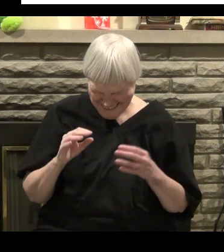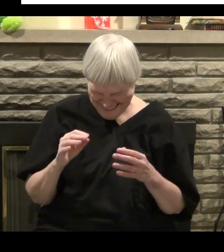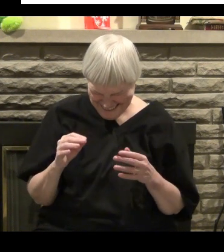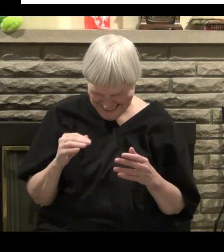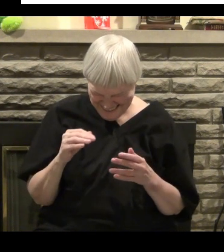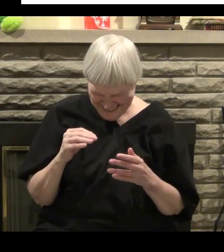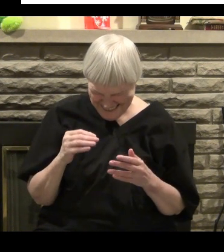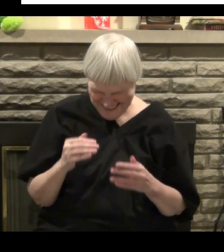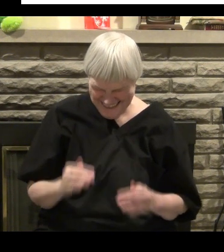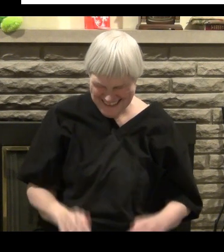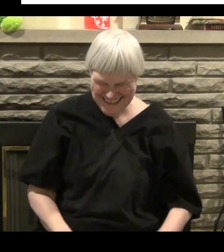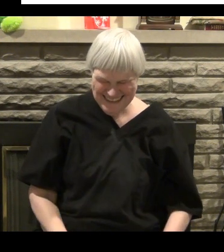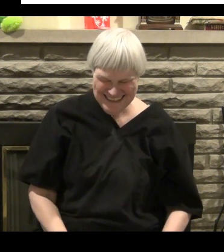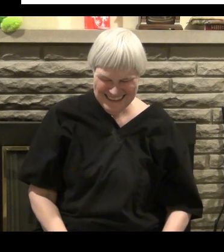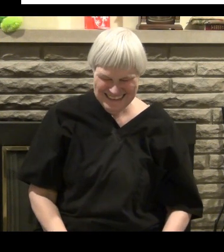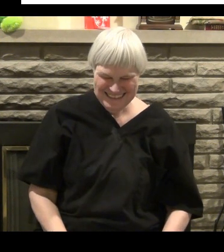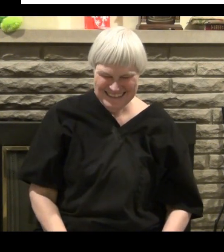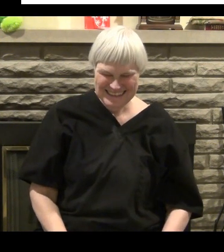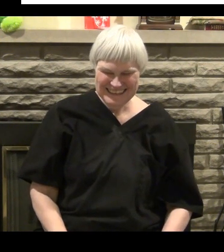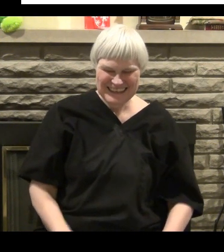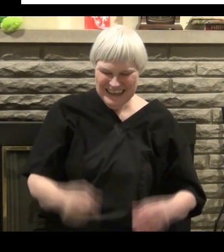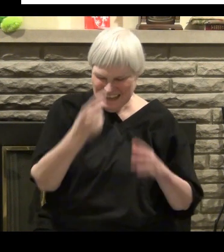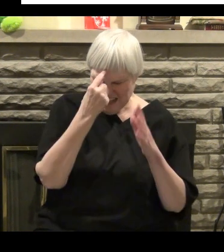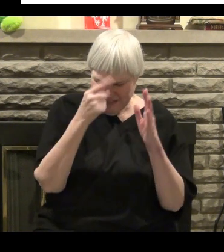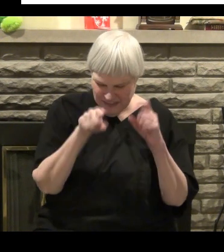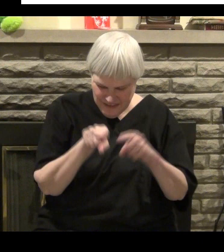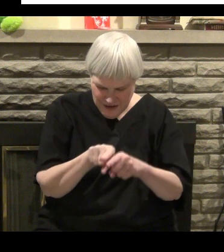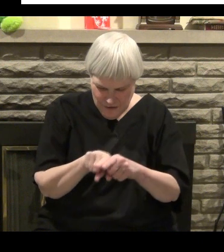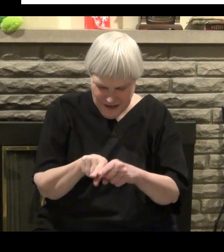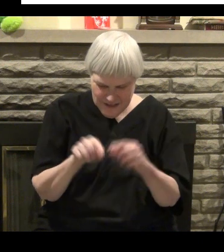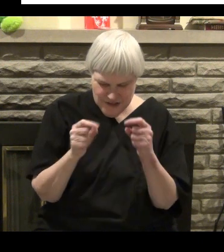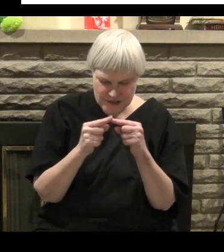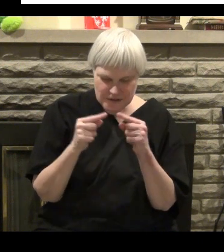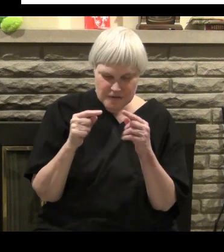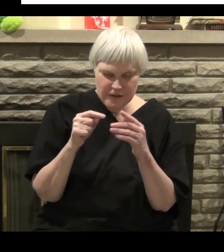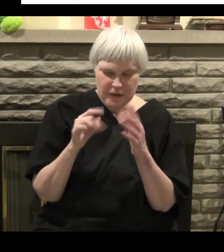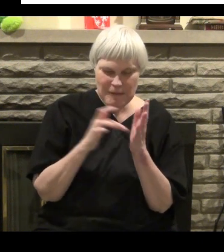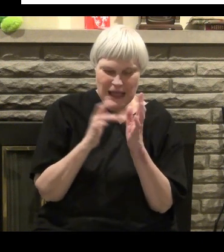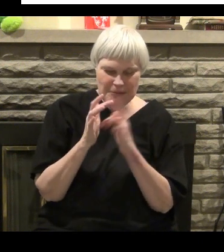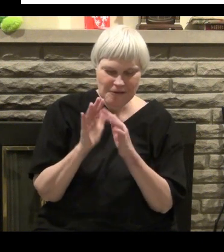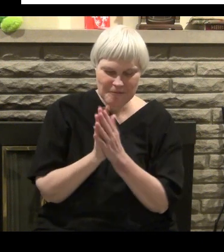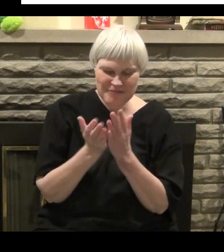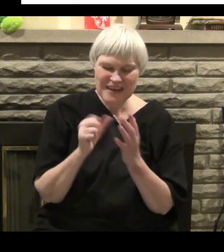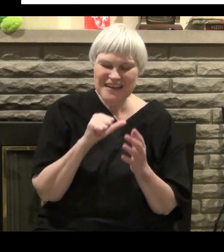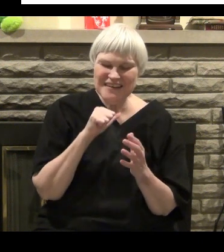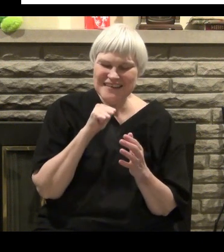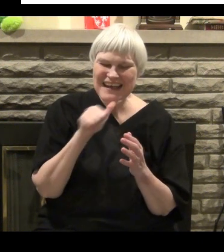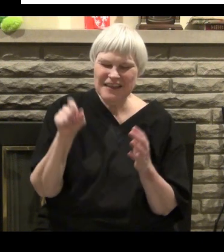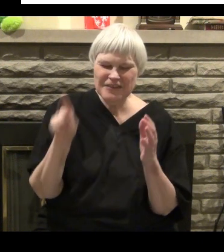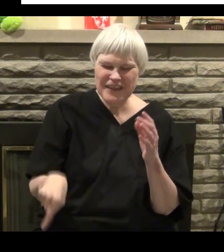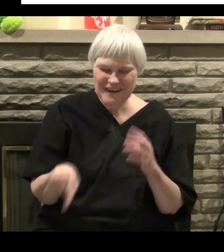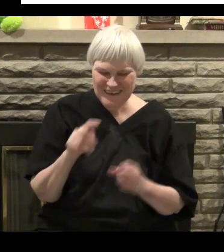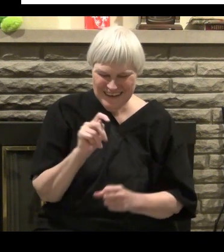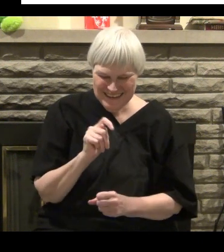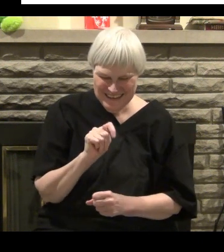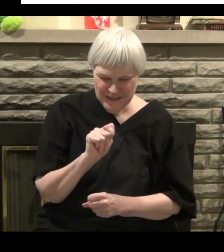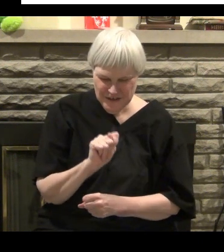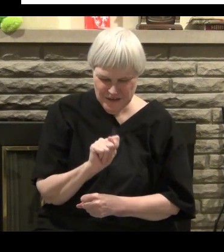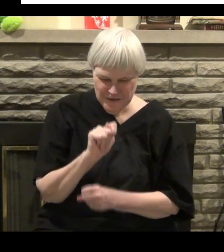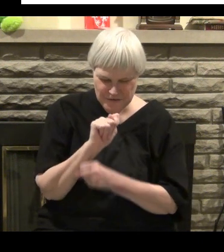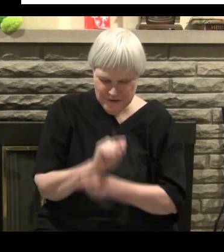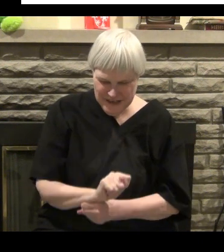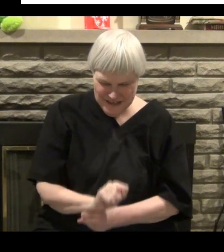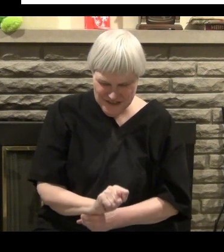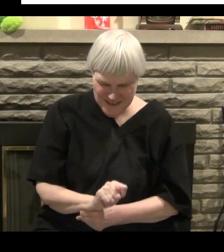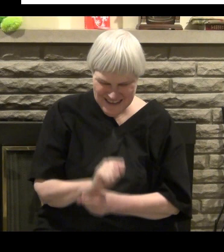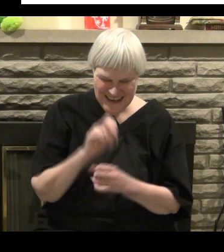I come back here to my salvation again. Get off that for a second there but according to